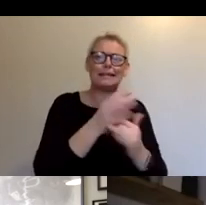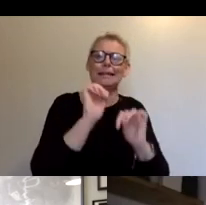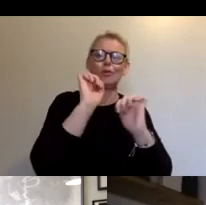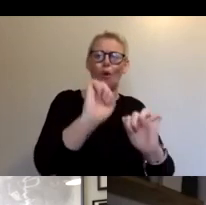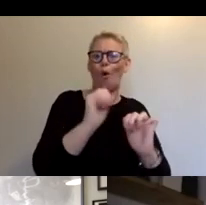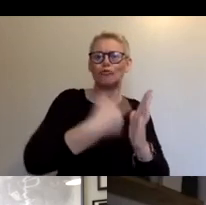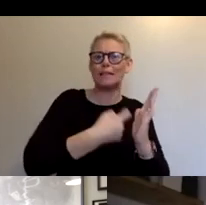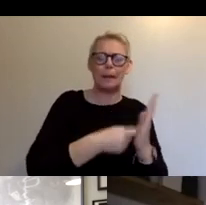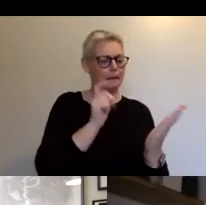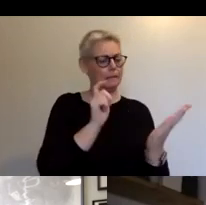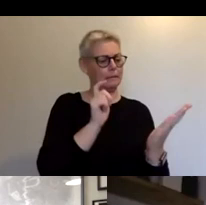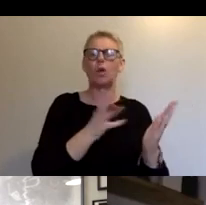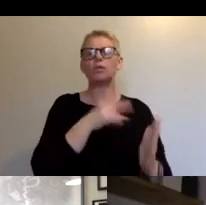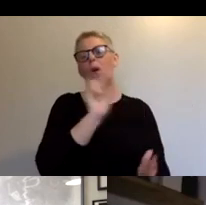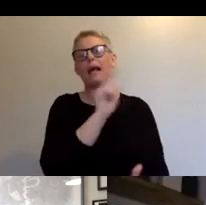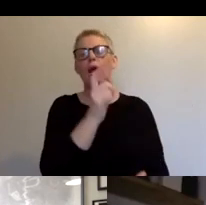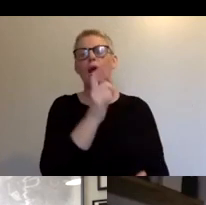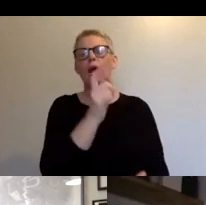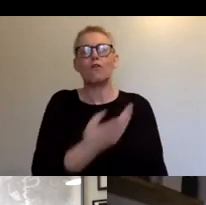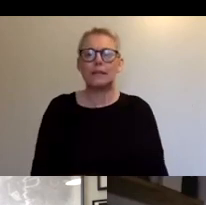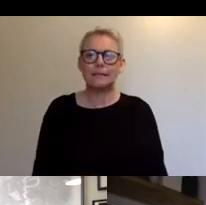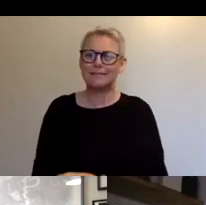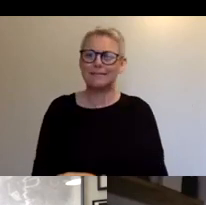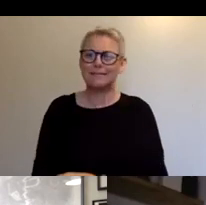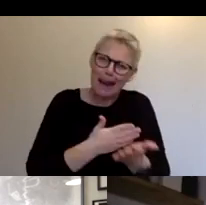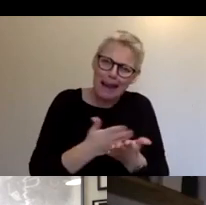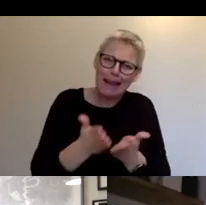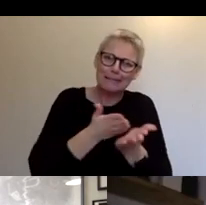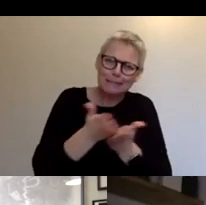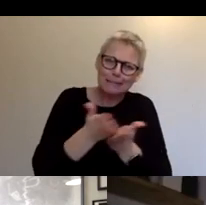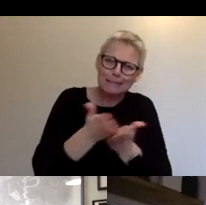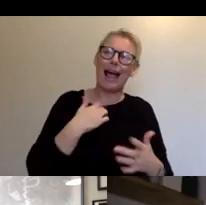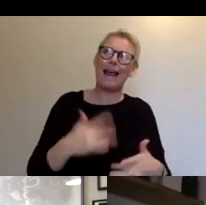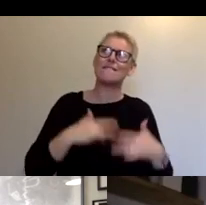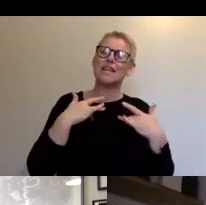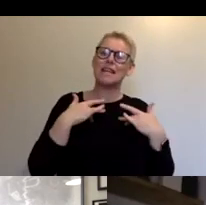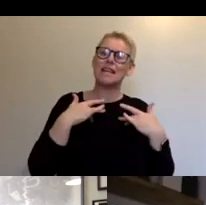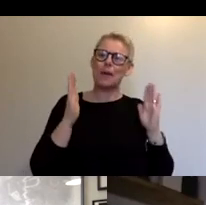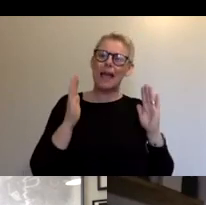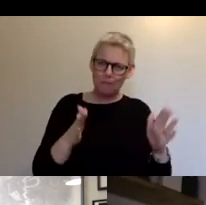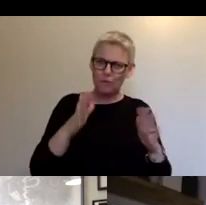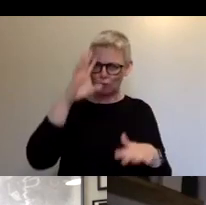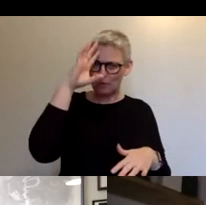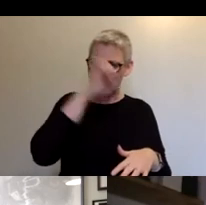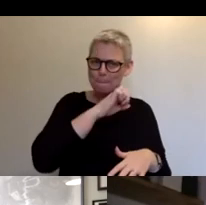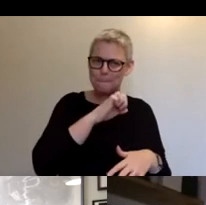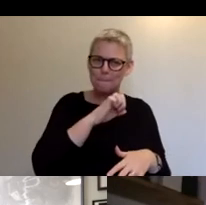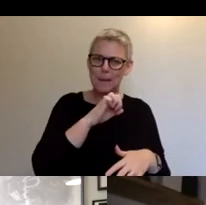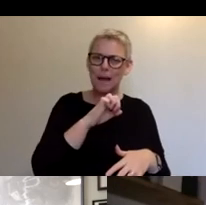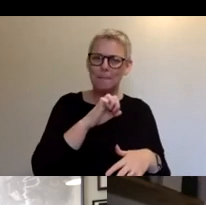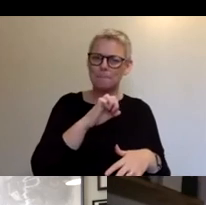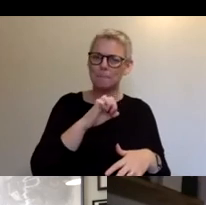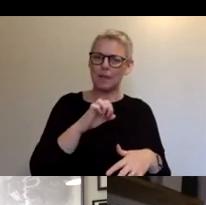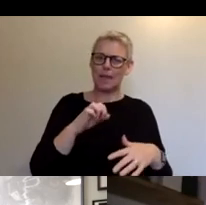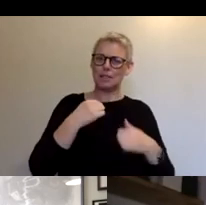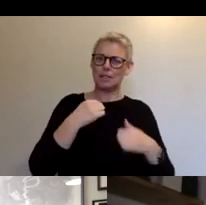all forget. Um, and that as we push this stuff forward, we really, really have to remember that it isn't sort of first nature and that we